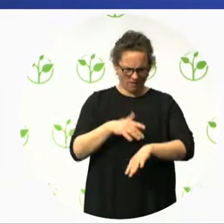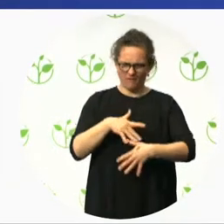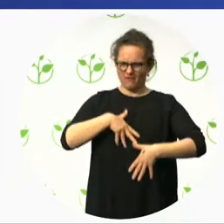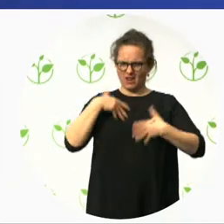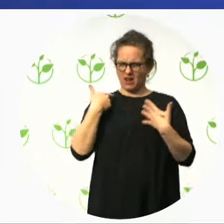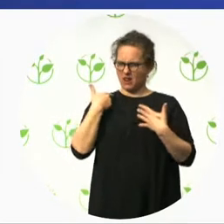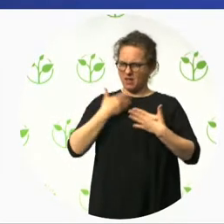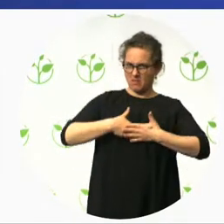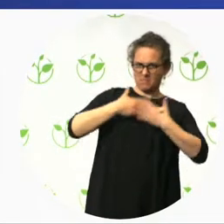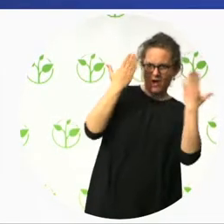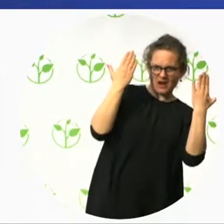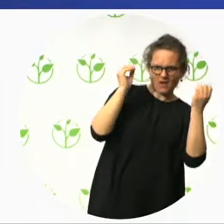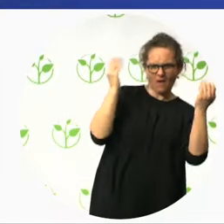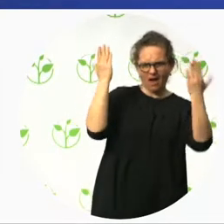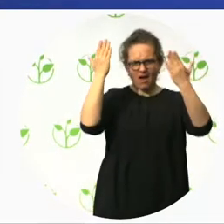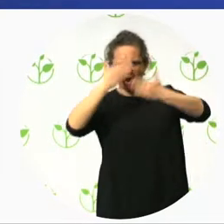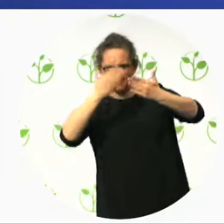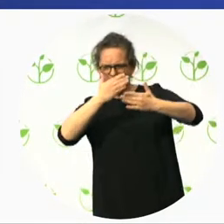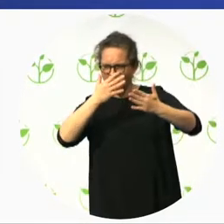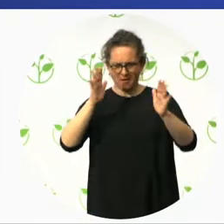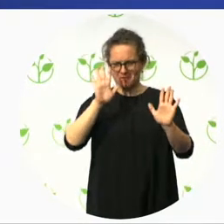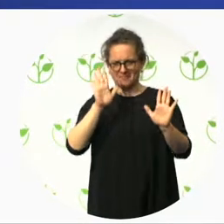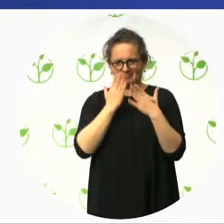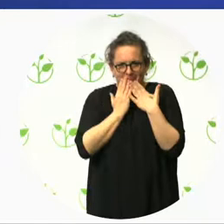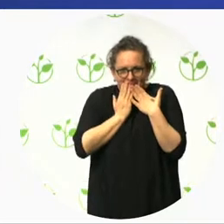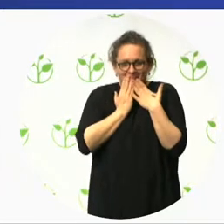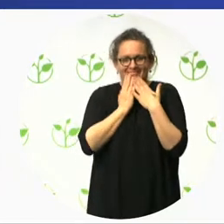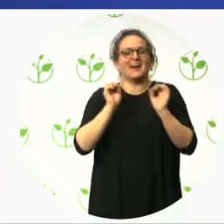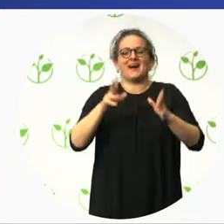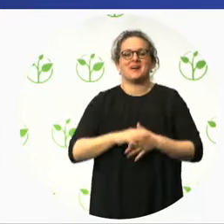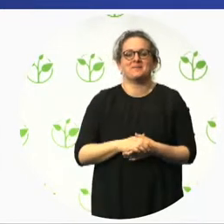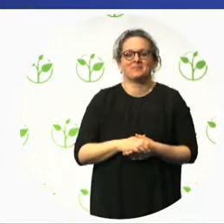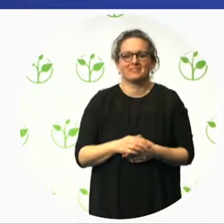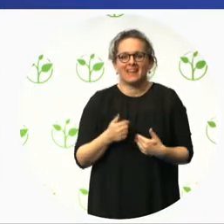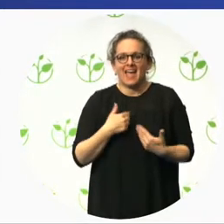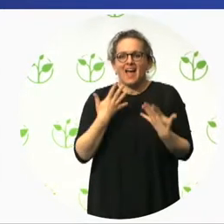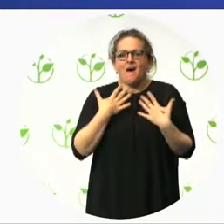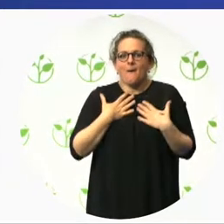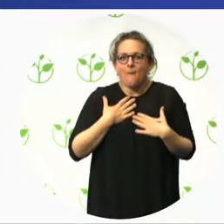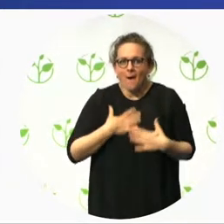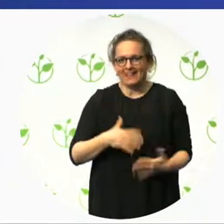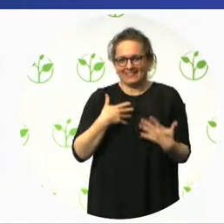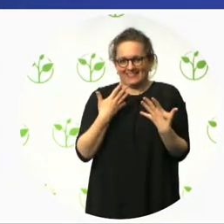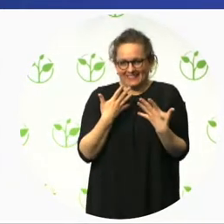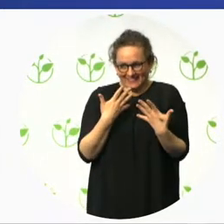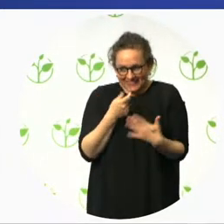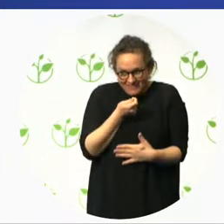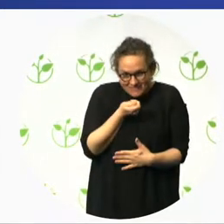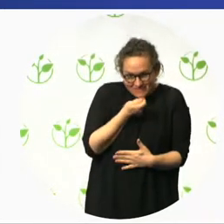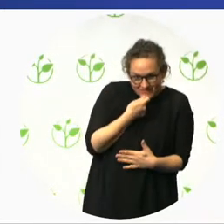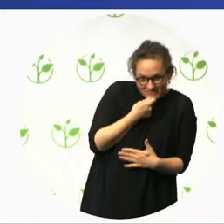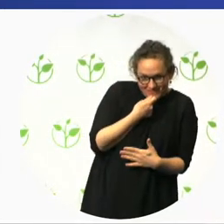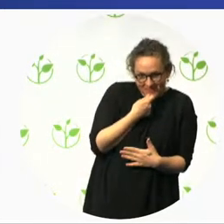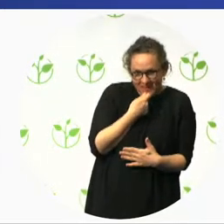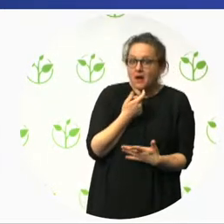First, I want to thank the ESL Foundation for this very important initiative, and I also